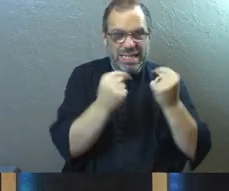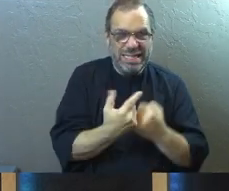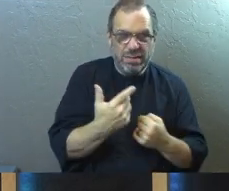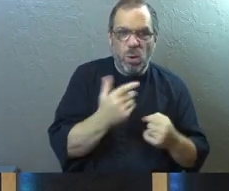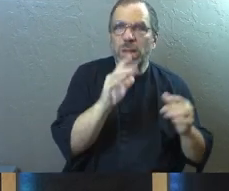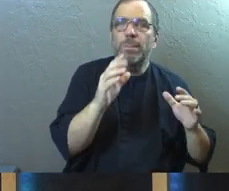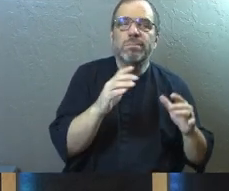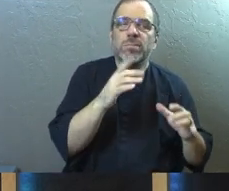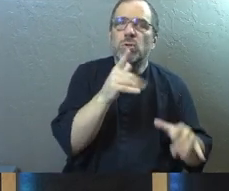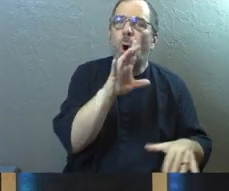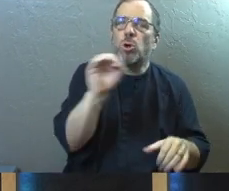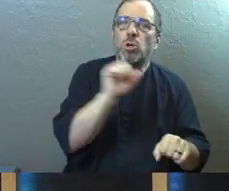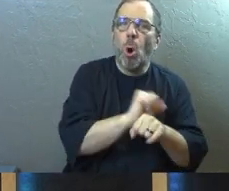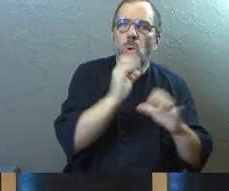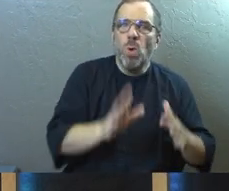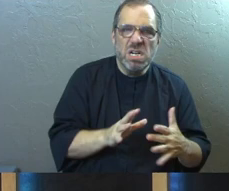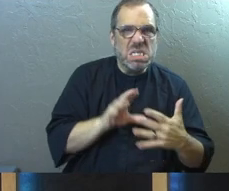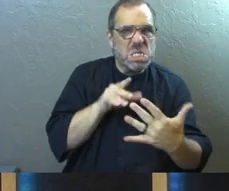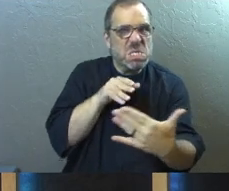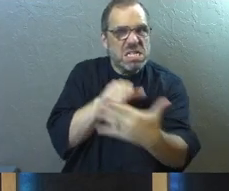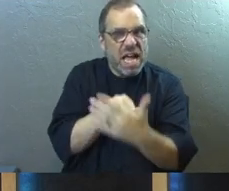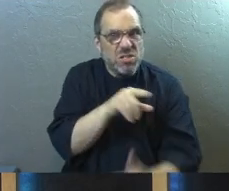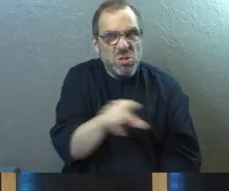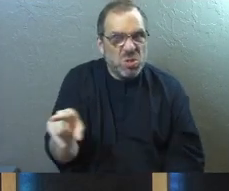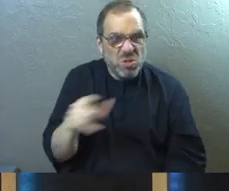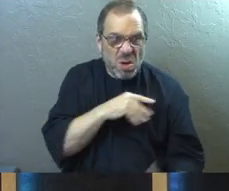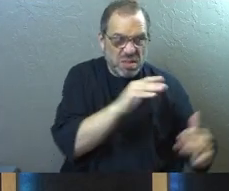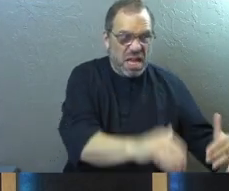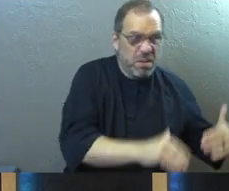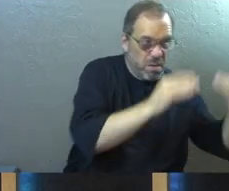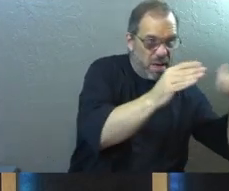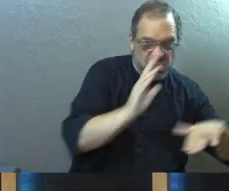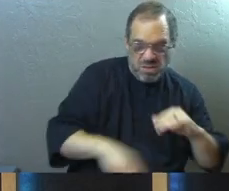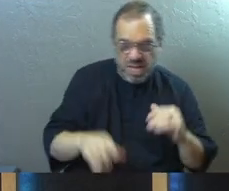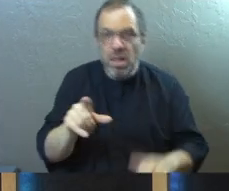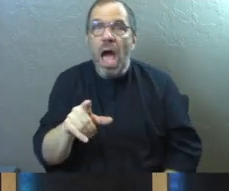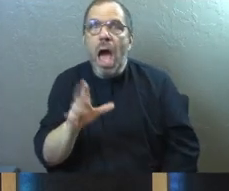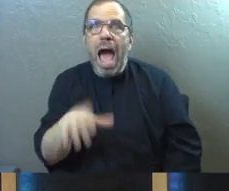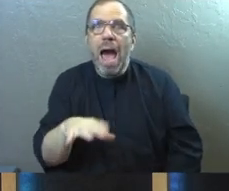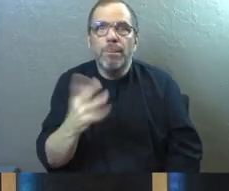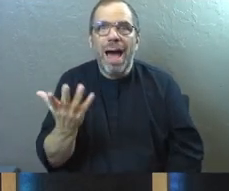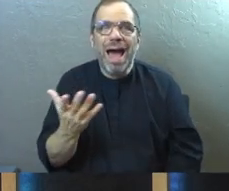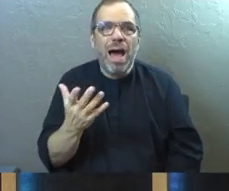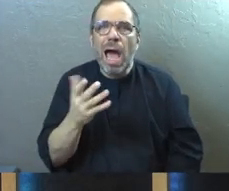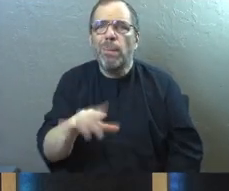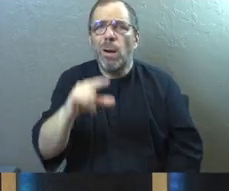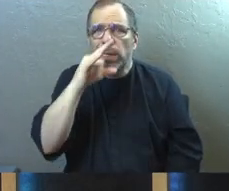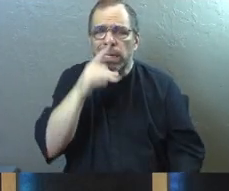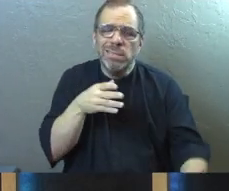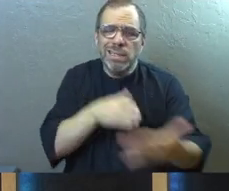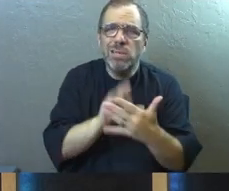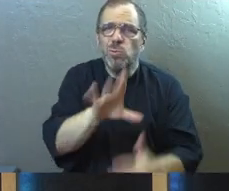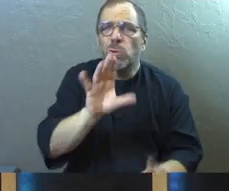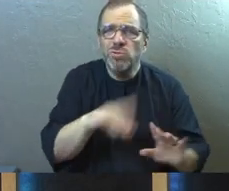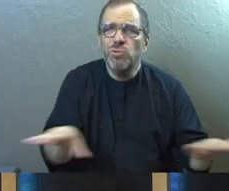at work who's working against you so that they get the promotion instead of you? How about people who came against your kids?